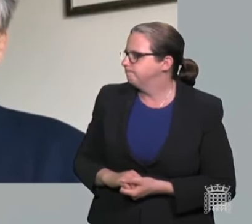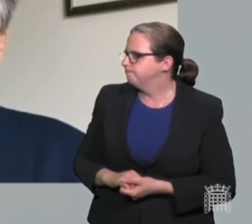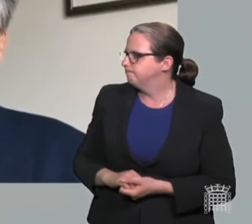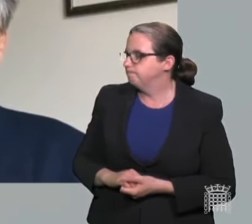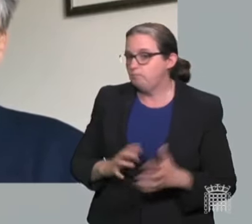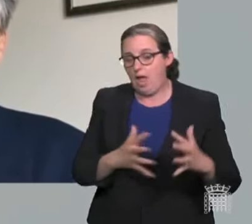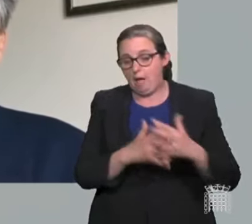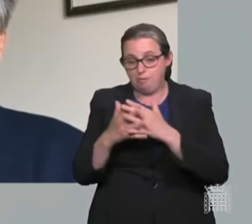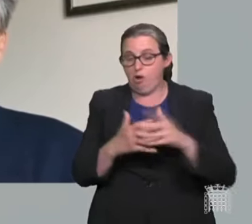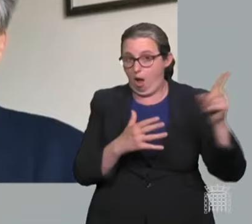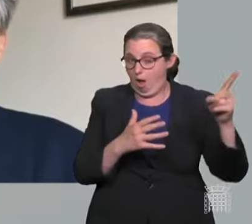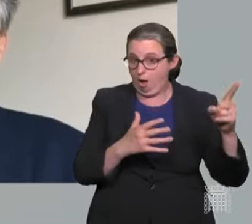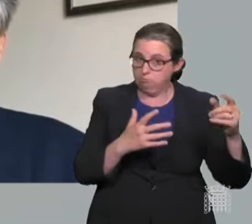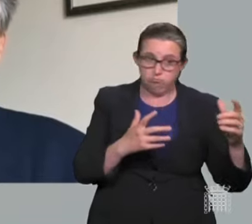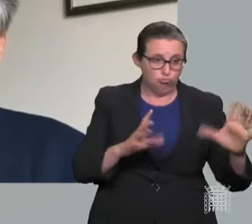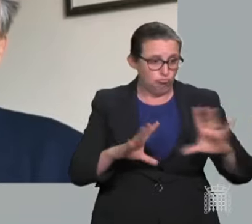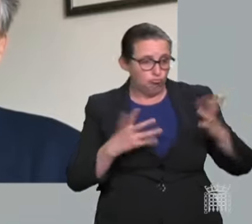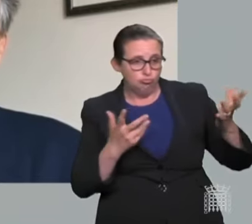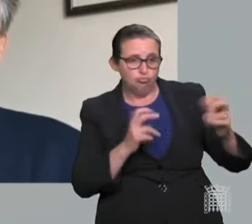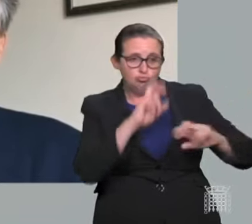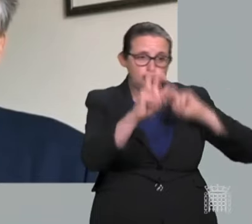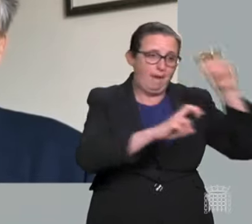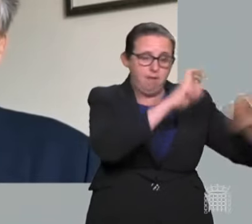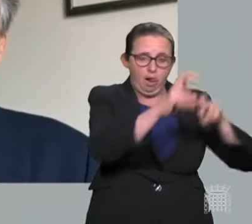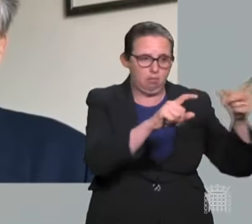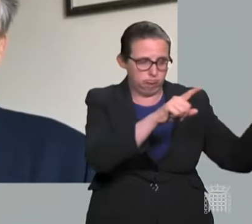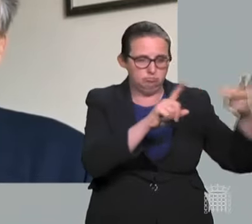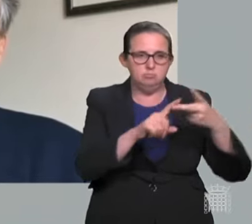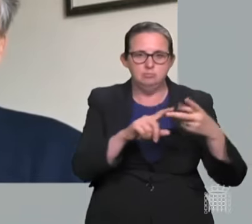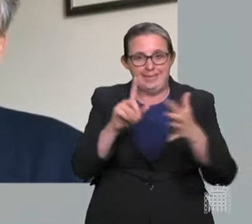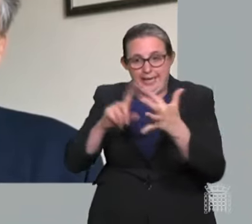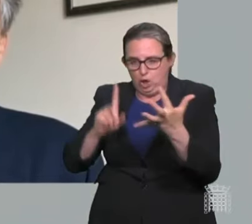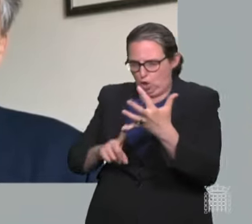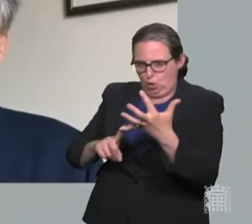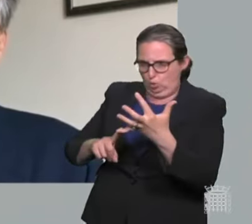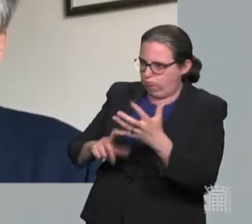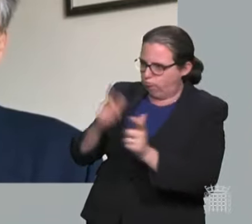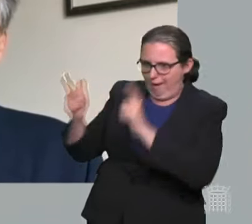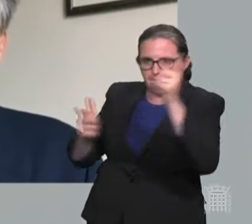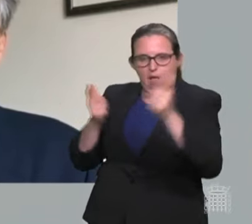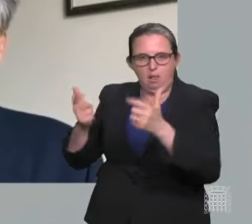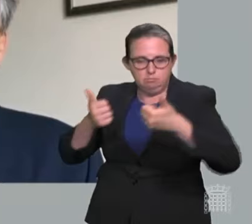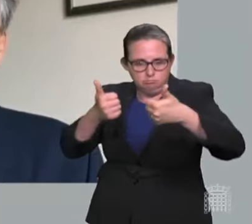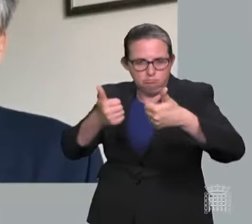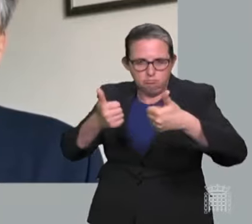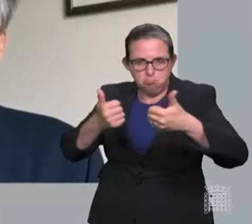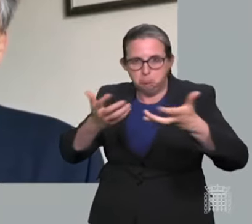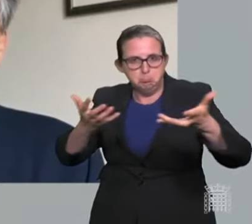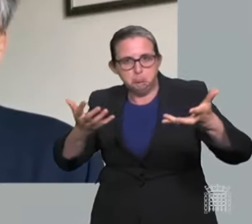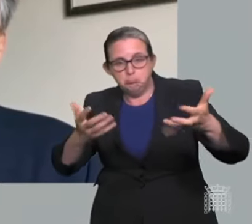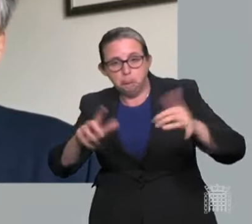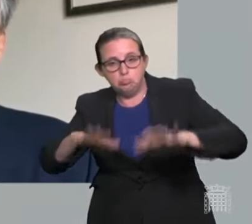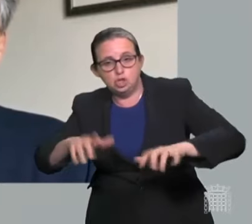vaccine dividend, when can the millions of British families separated from loved ones abroad or simply who want a foreign